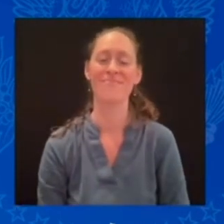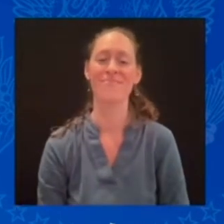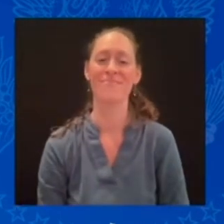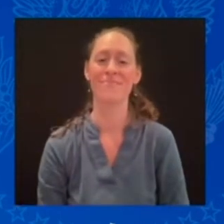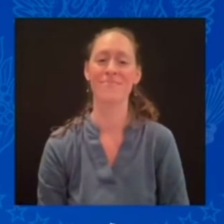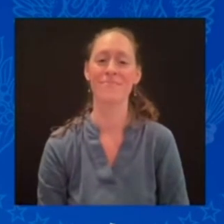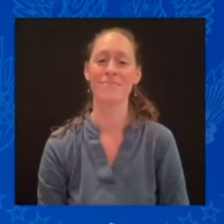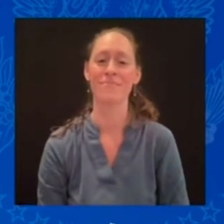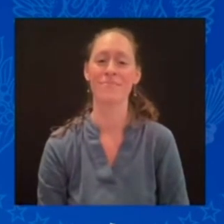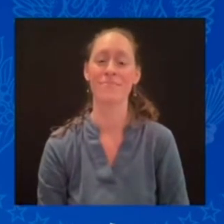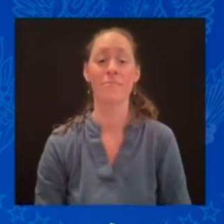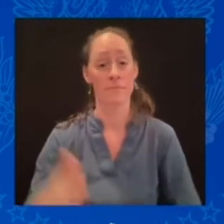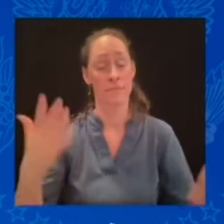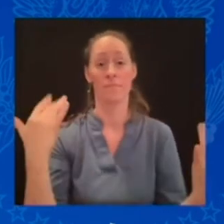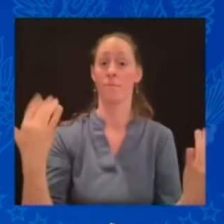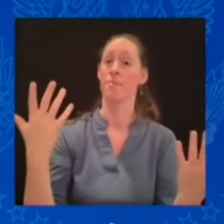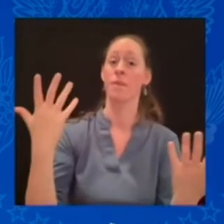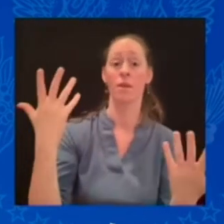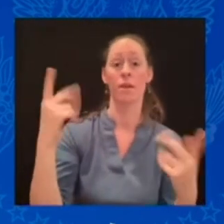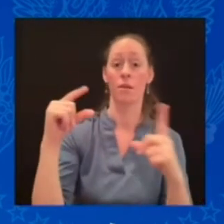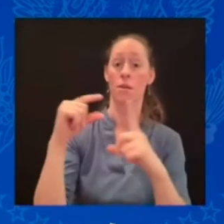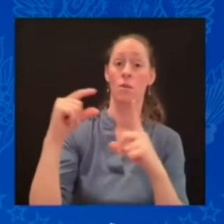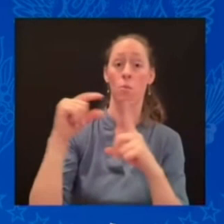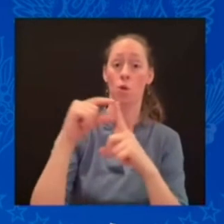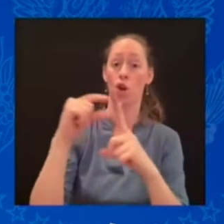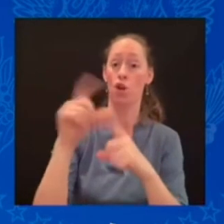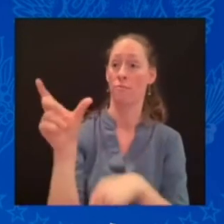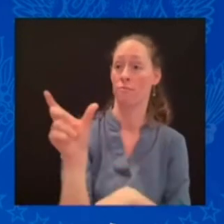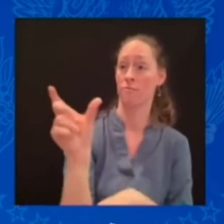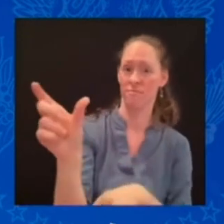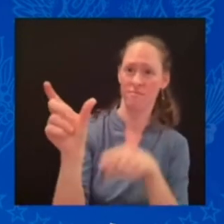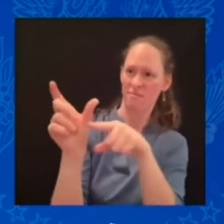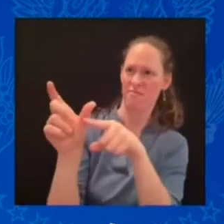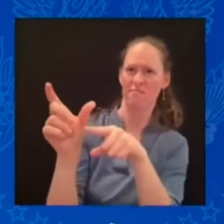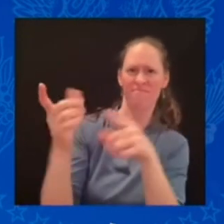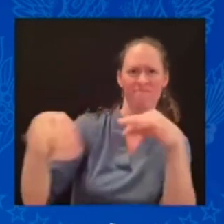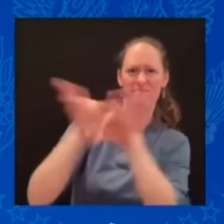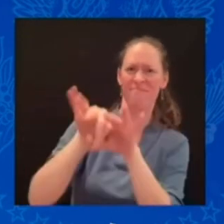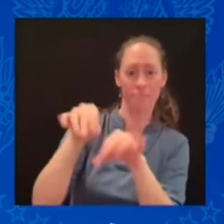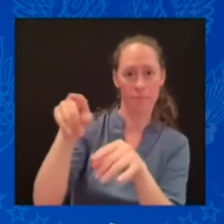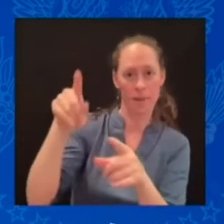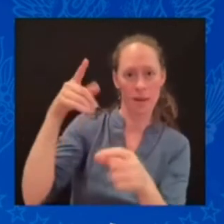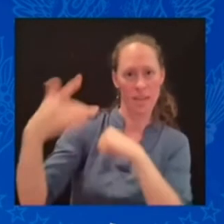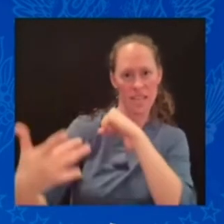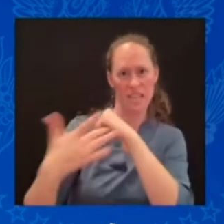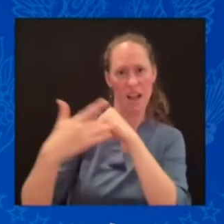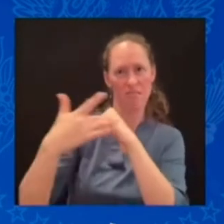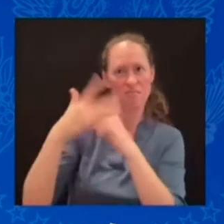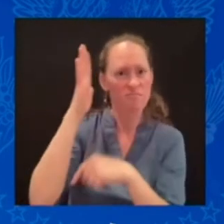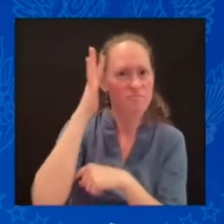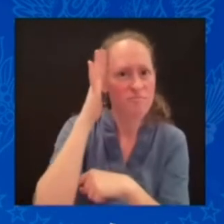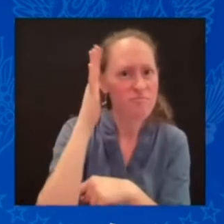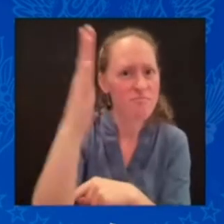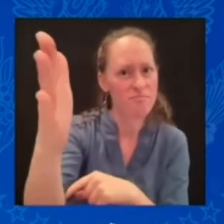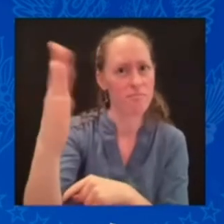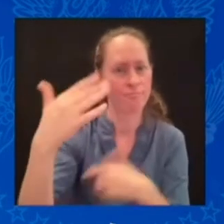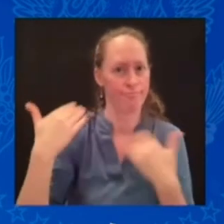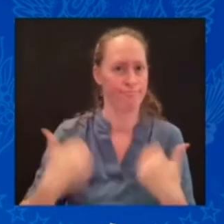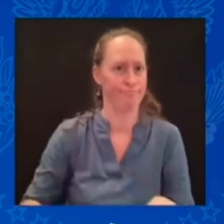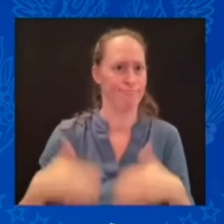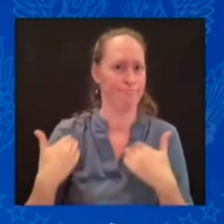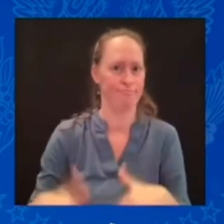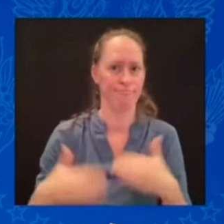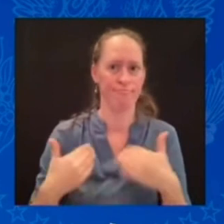There are elements like artificial intelligence, quantum technology,